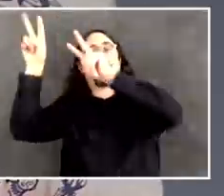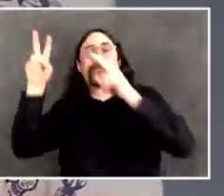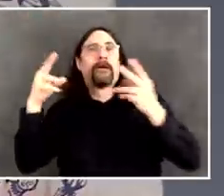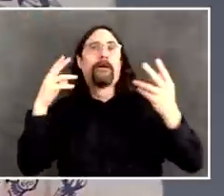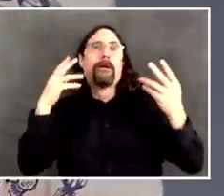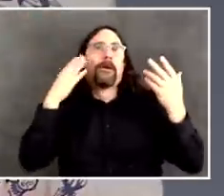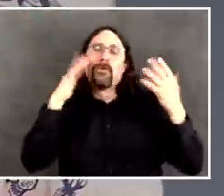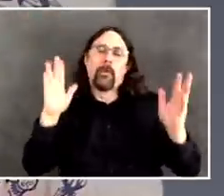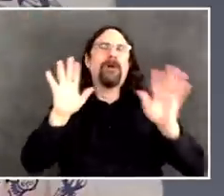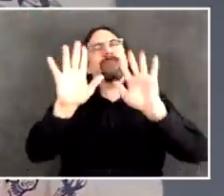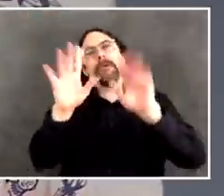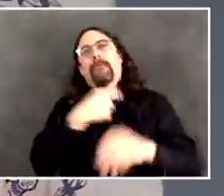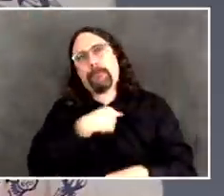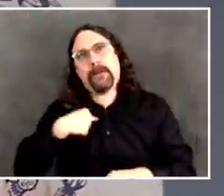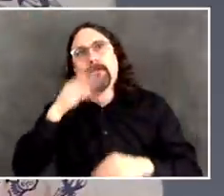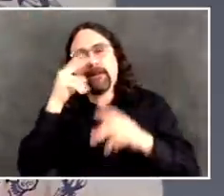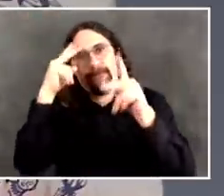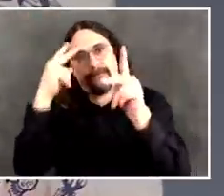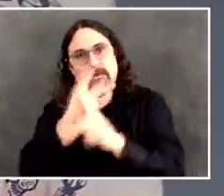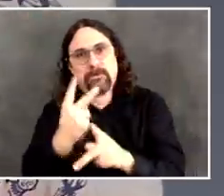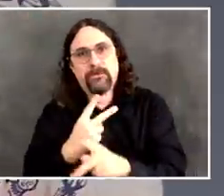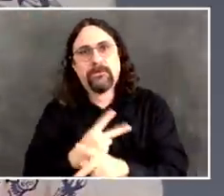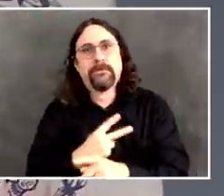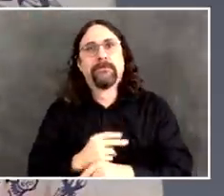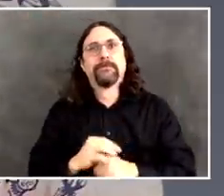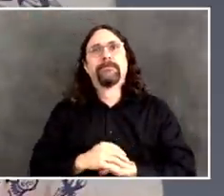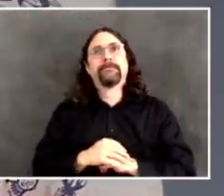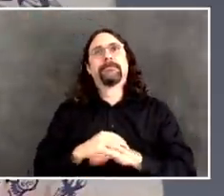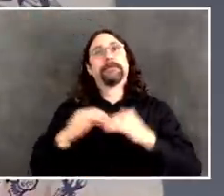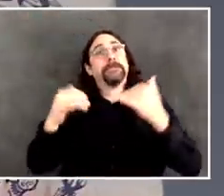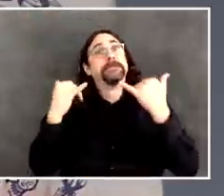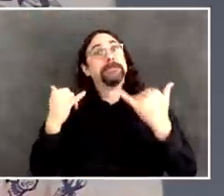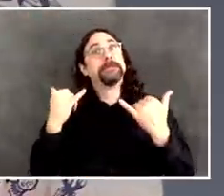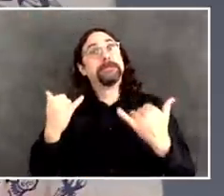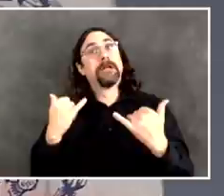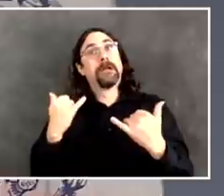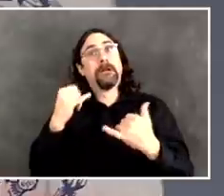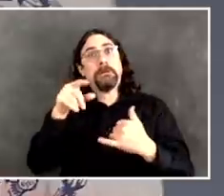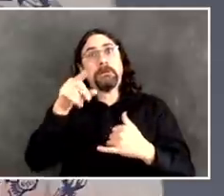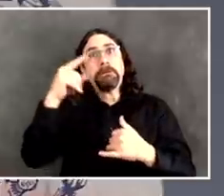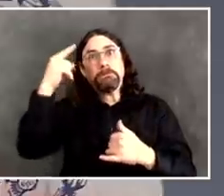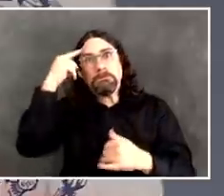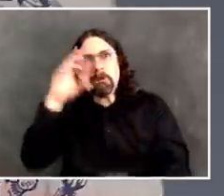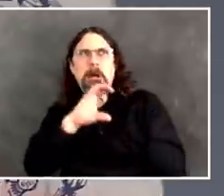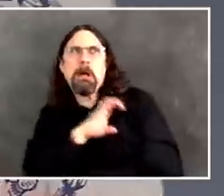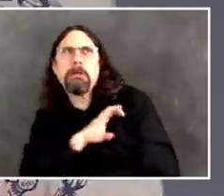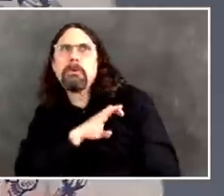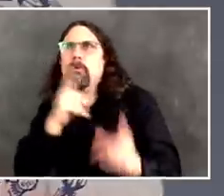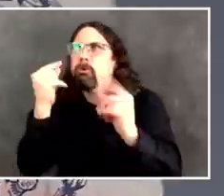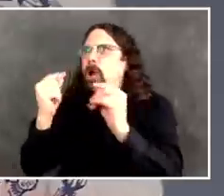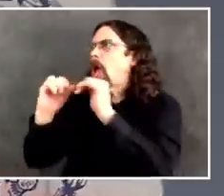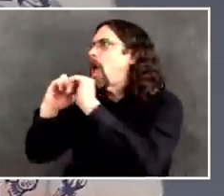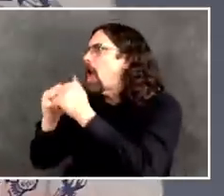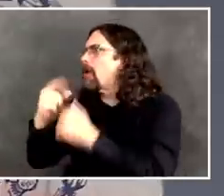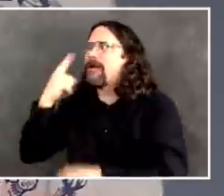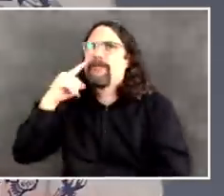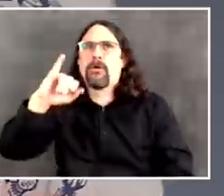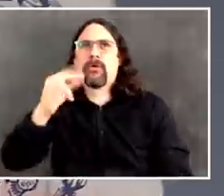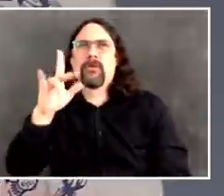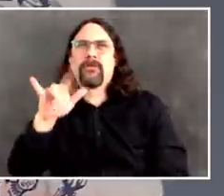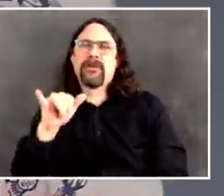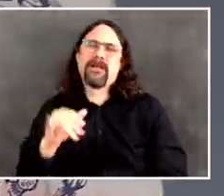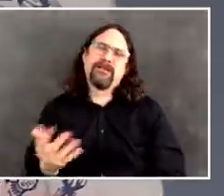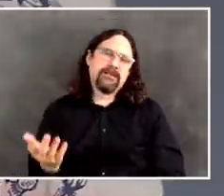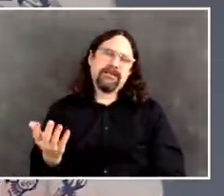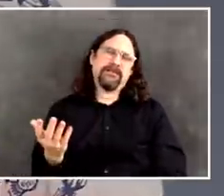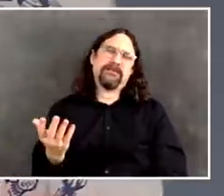anybody else, because it's just premature, we'll have more to say on it gets closer. On the question, Stuart Applebaum is a great